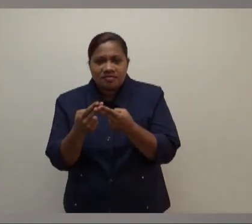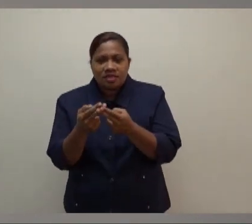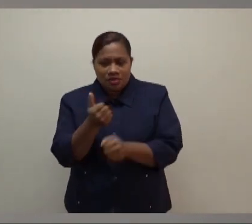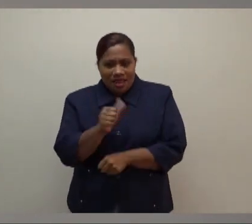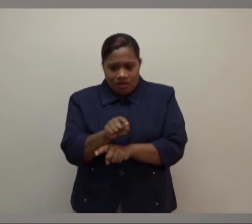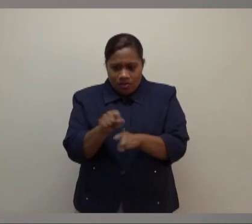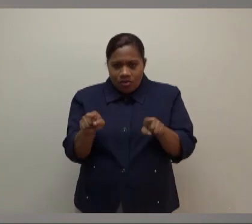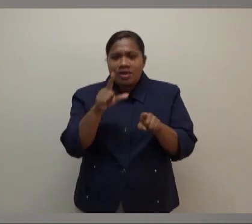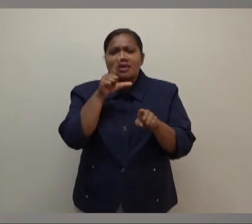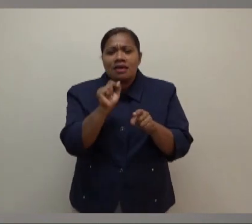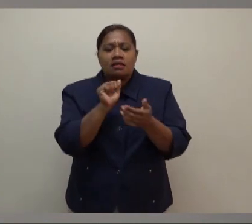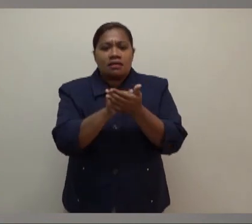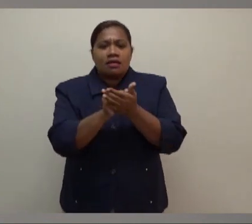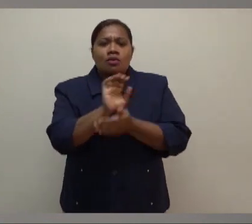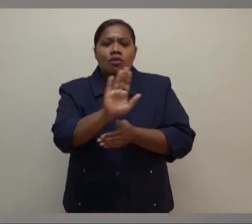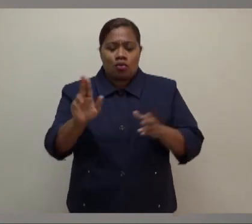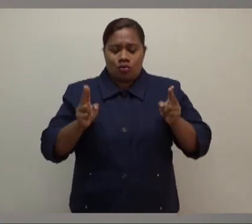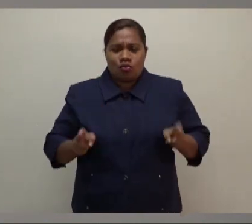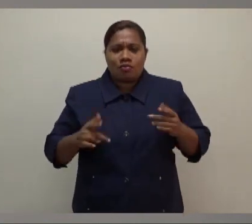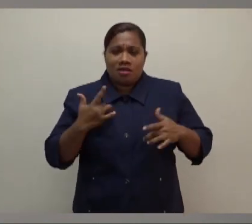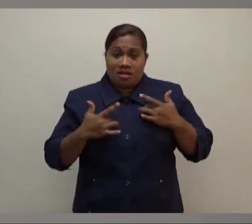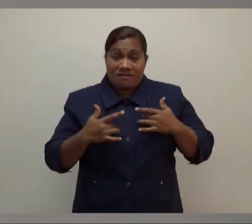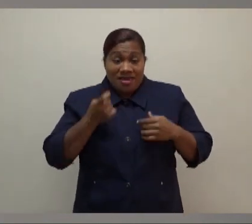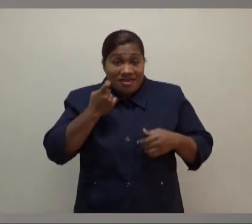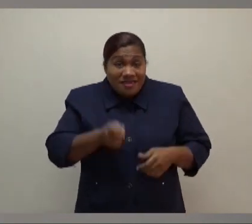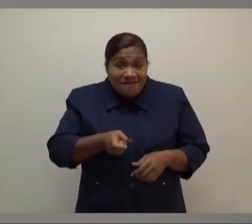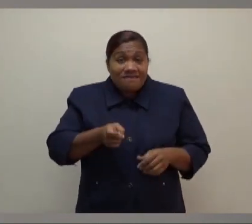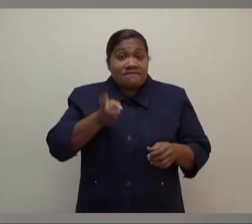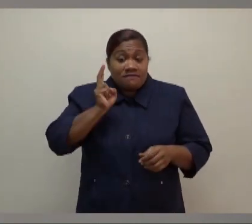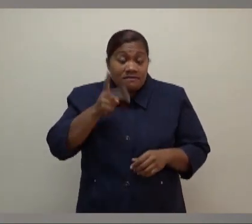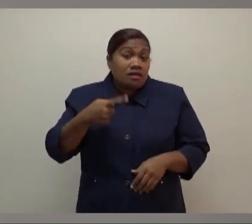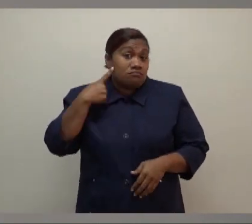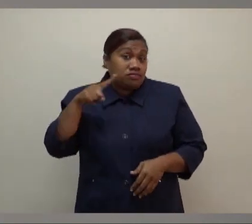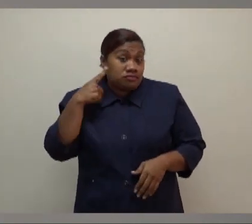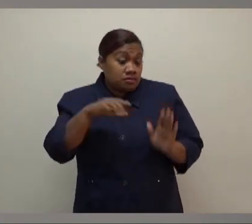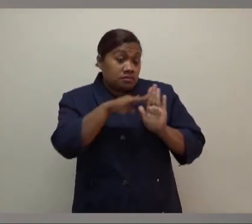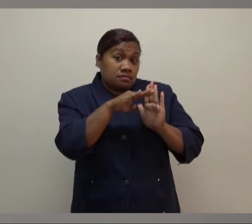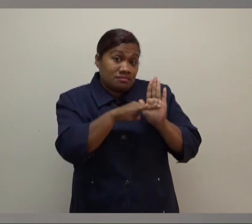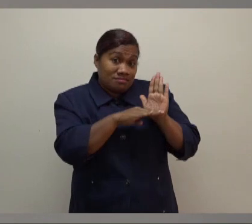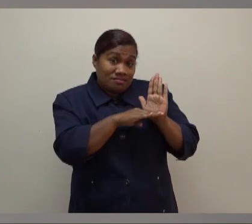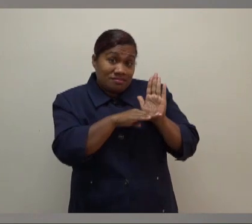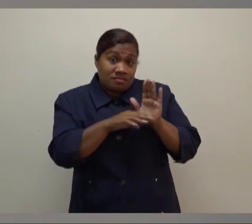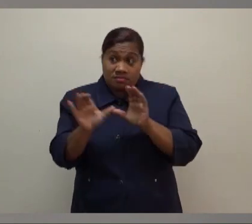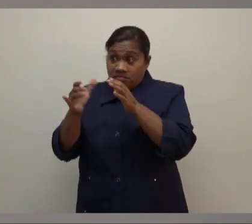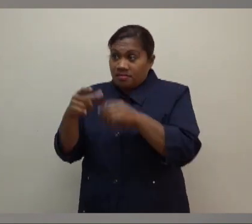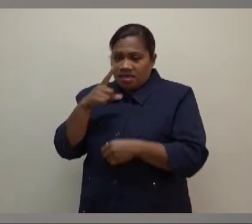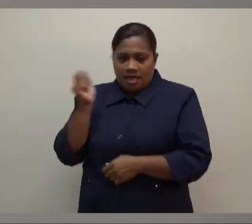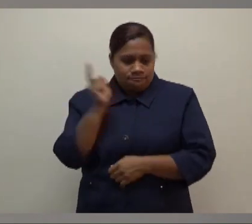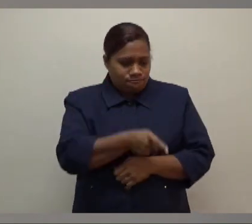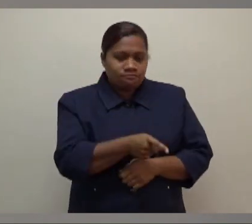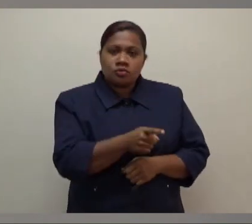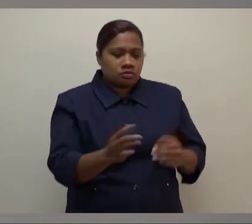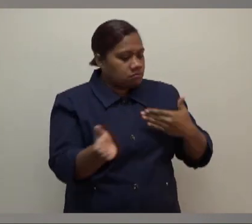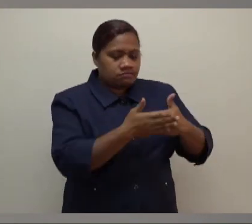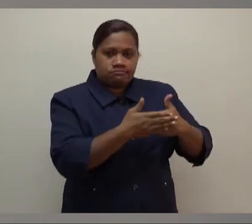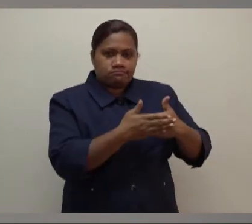normal life. Should you breach any of the protocols, CSA ambassadors can order the immediate closure of your function. And